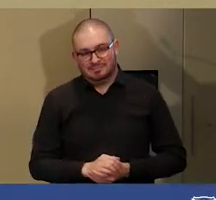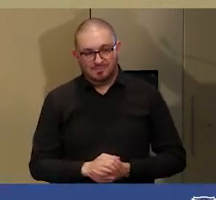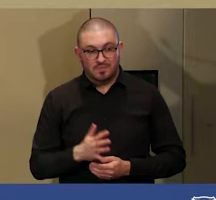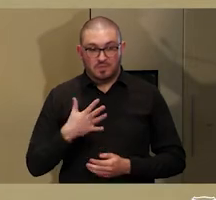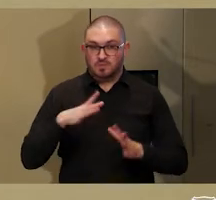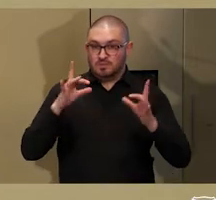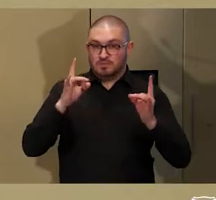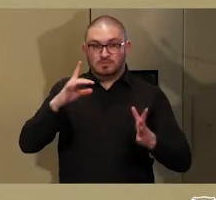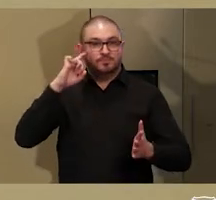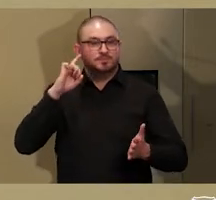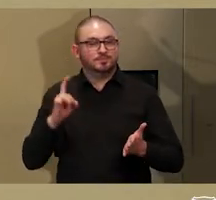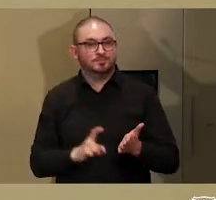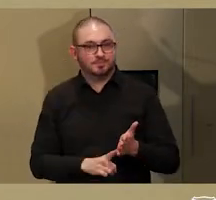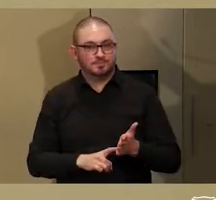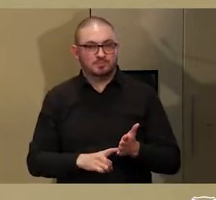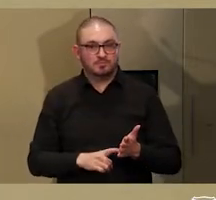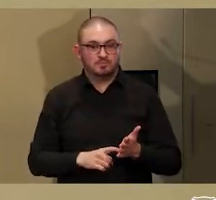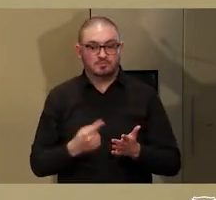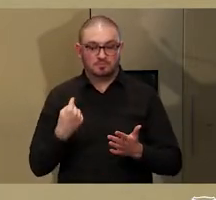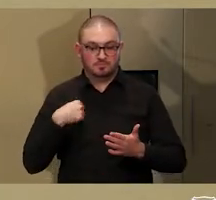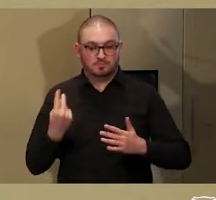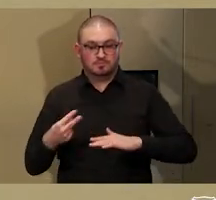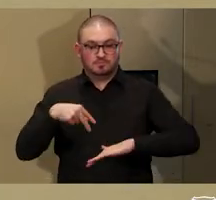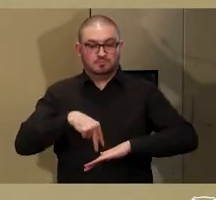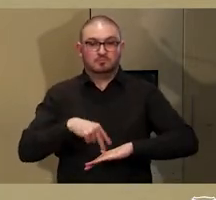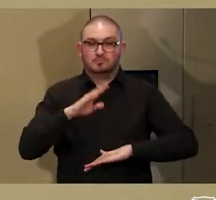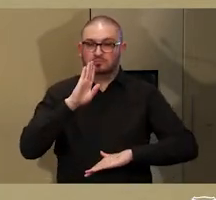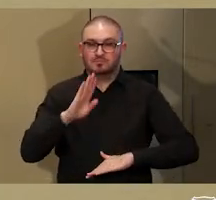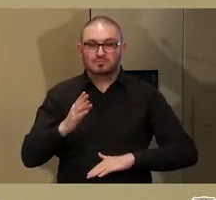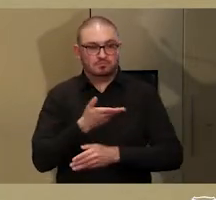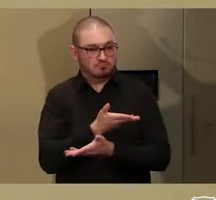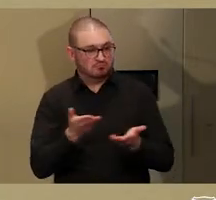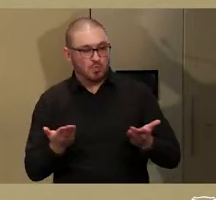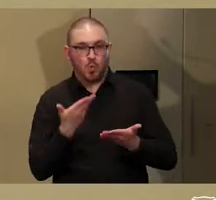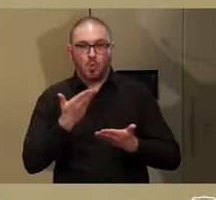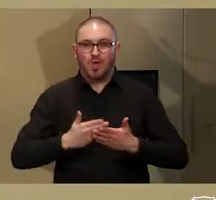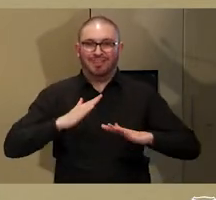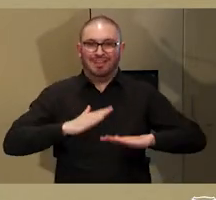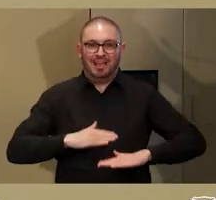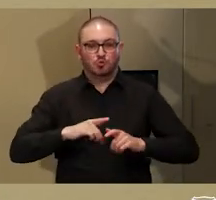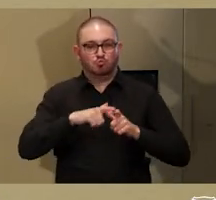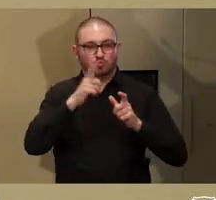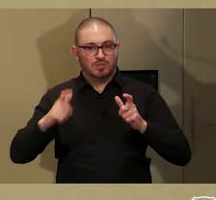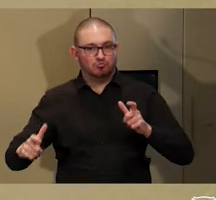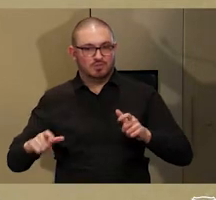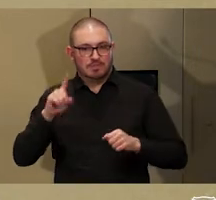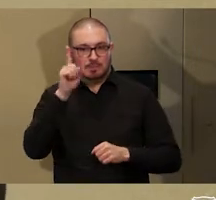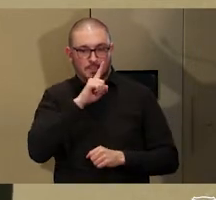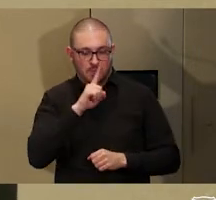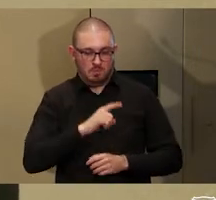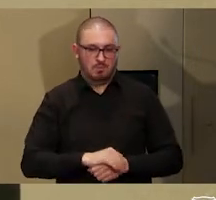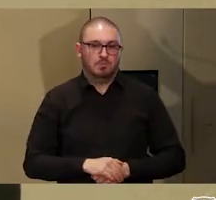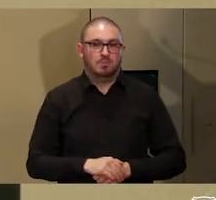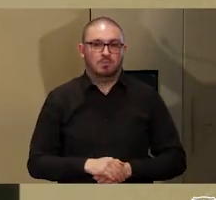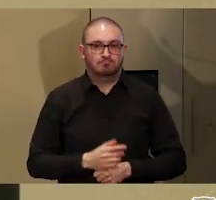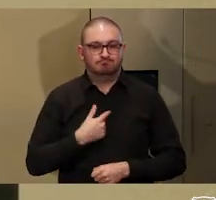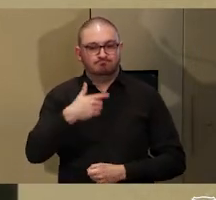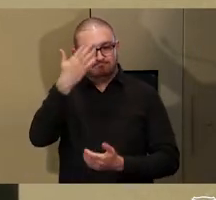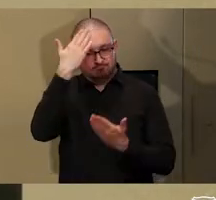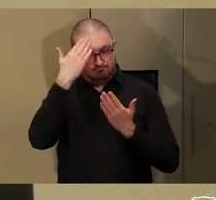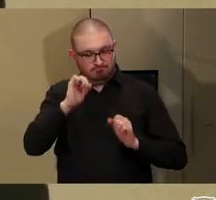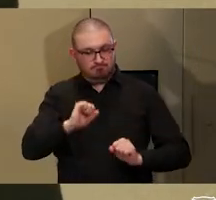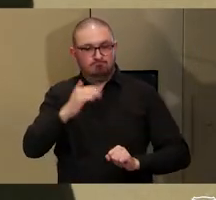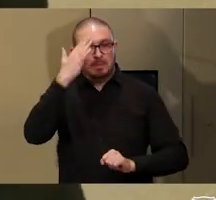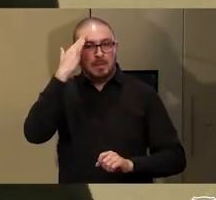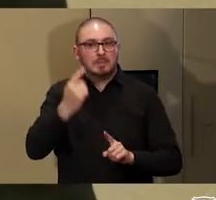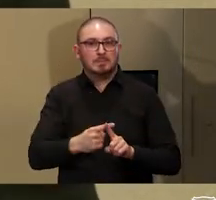start by acknowledging that I'm speaking to you today. on the lands of the Wurundjeri people, and pay my respects